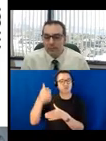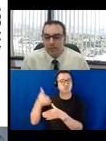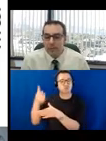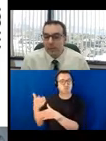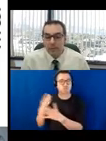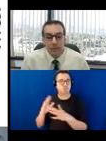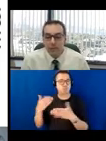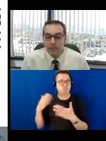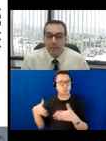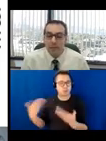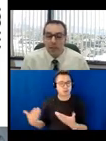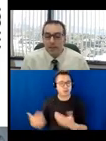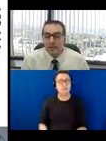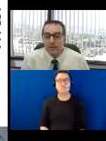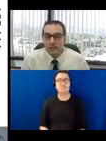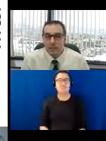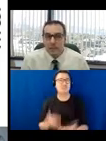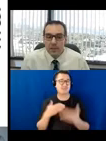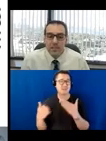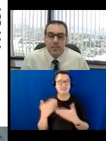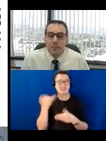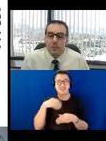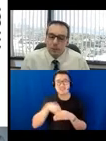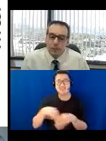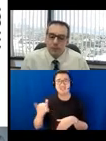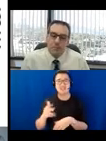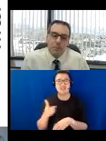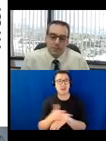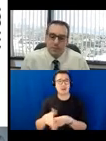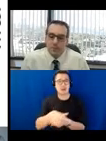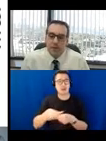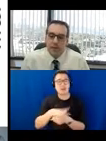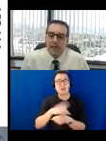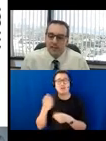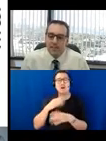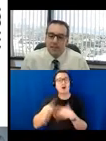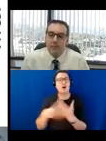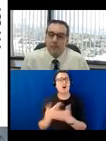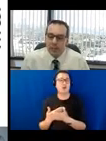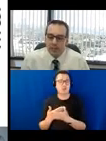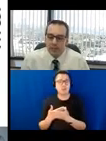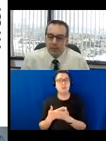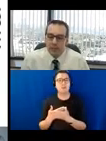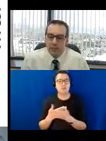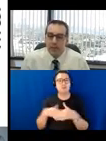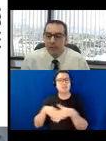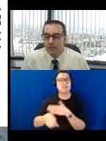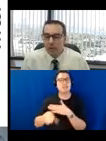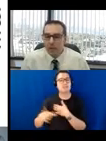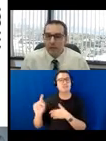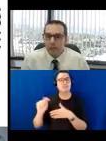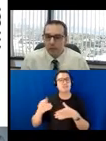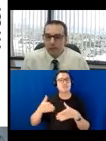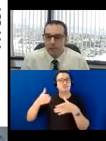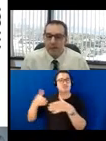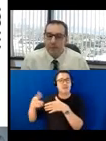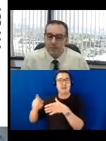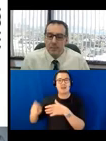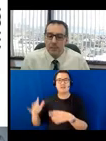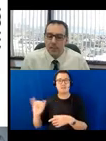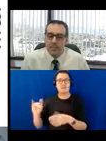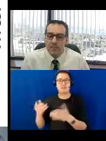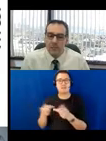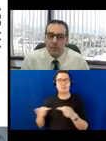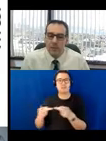even if even if on the same lot, the accessible portable tables must be provided at each separate location. They follow the rule of five